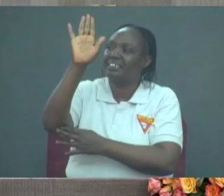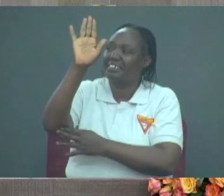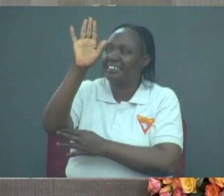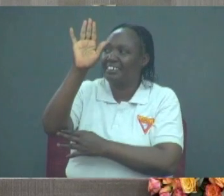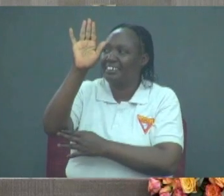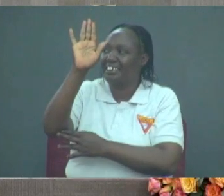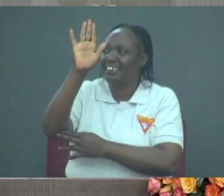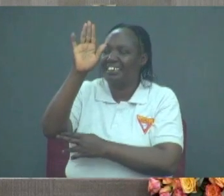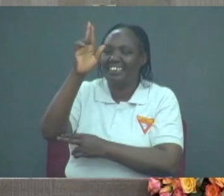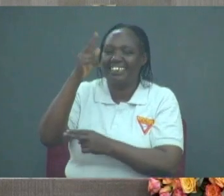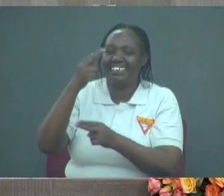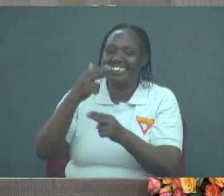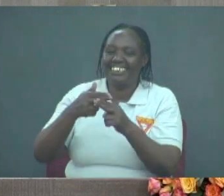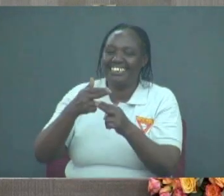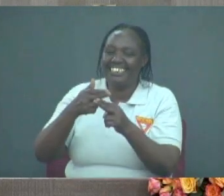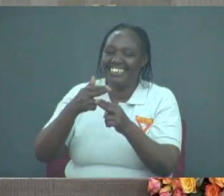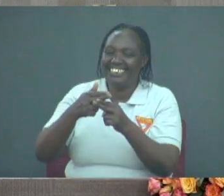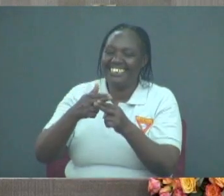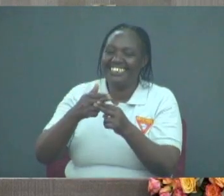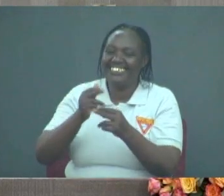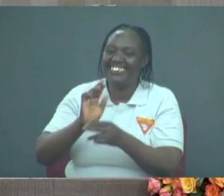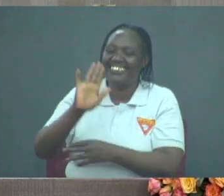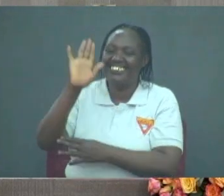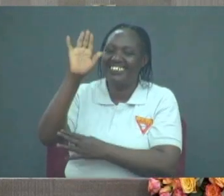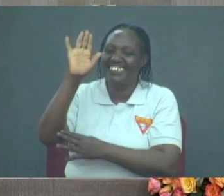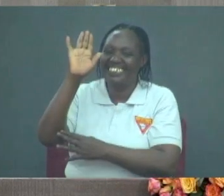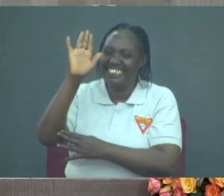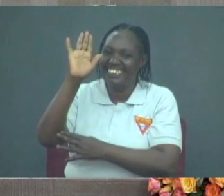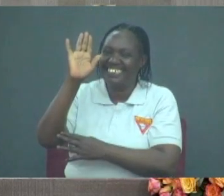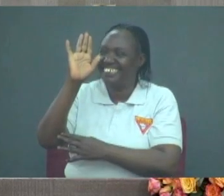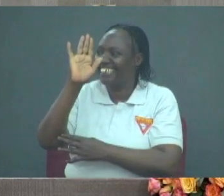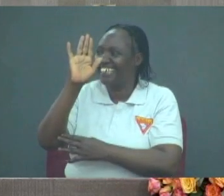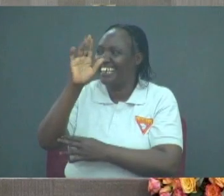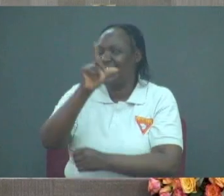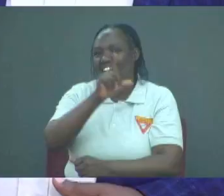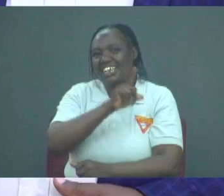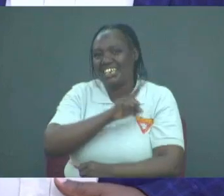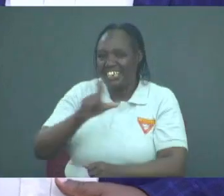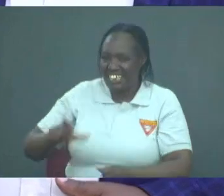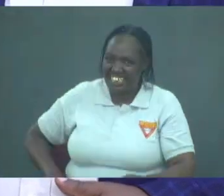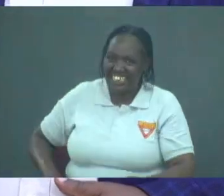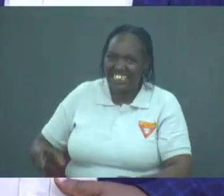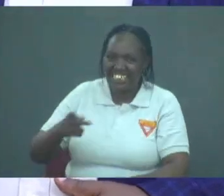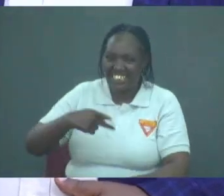Name. And then, your kingdom come.